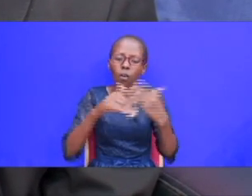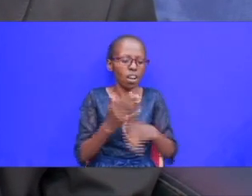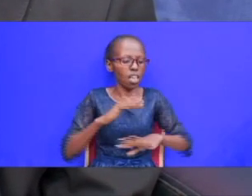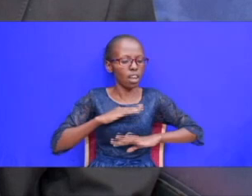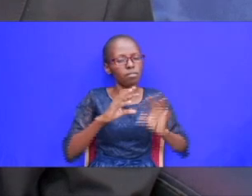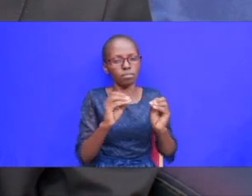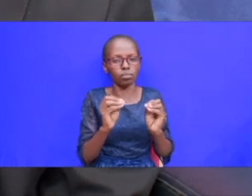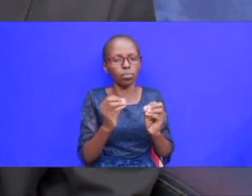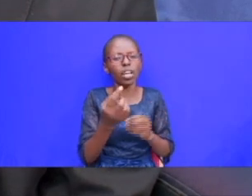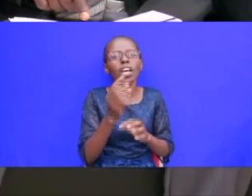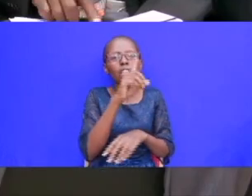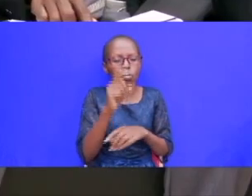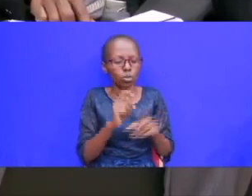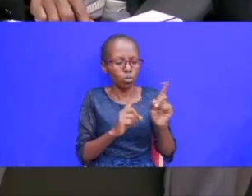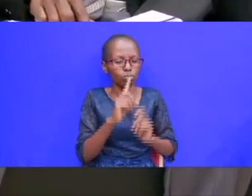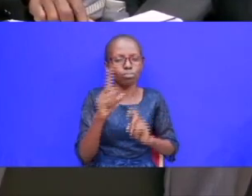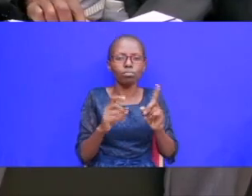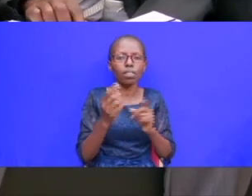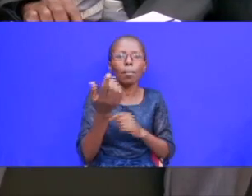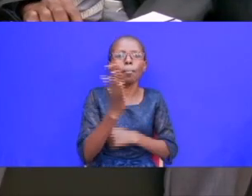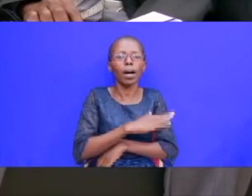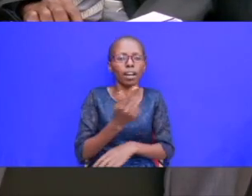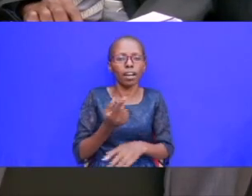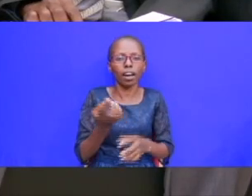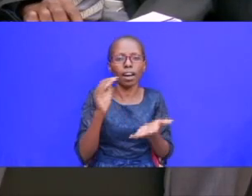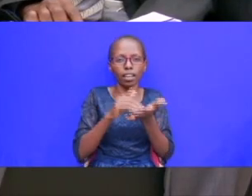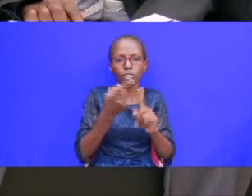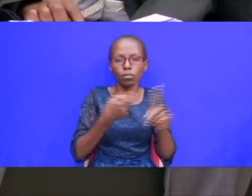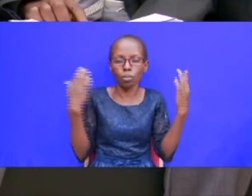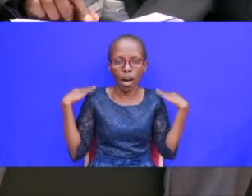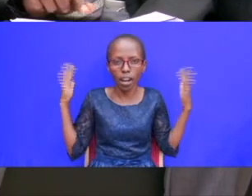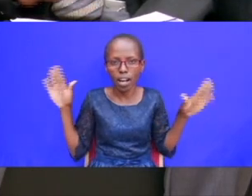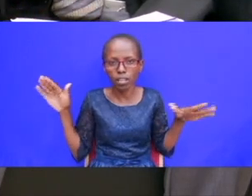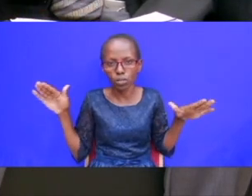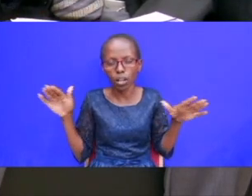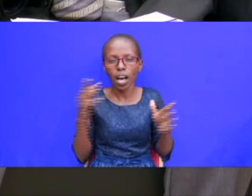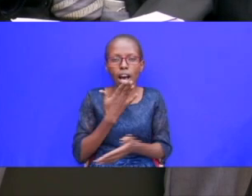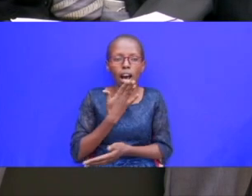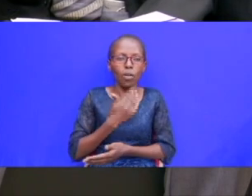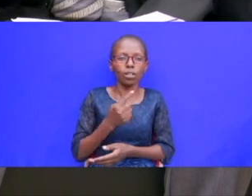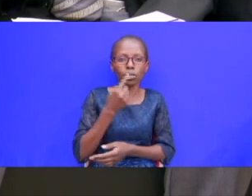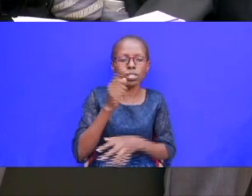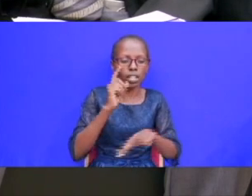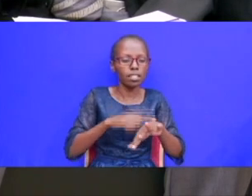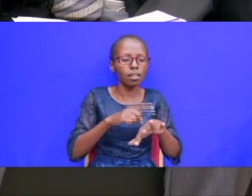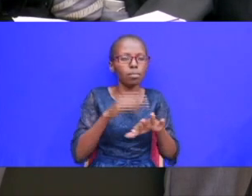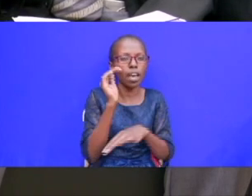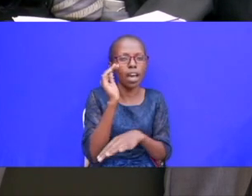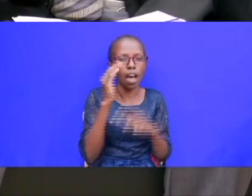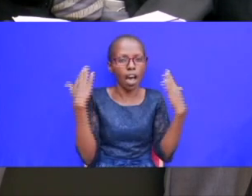this question now comes back again from an angel i have to say that when the angel is asking